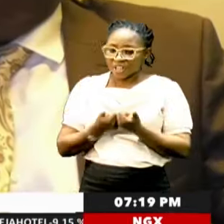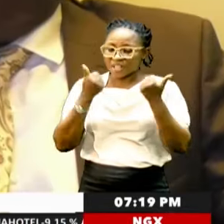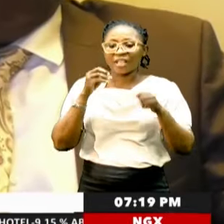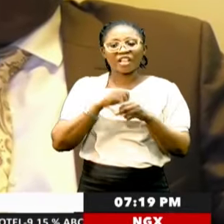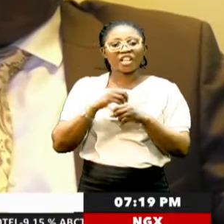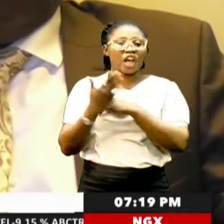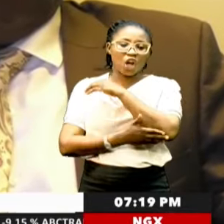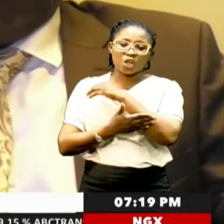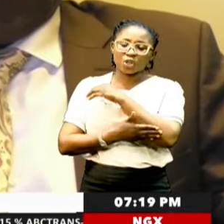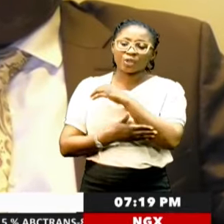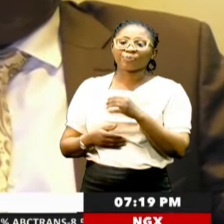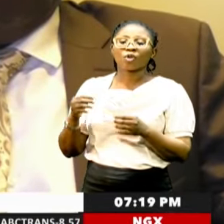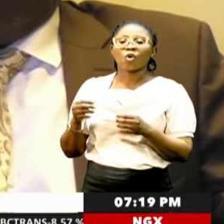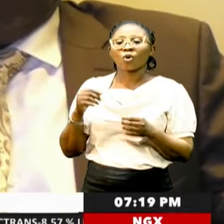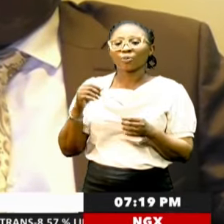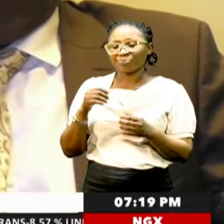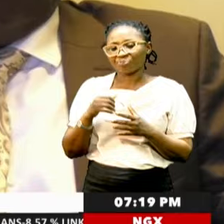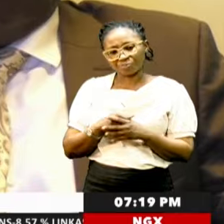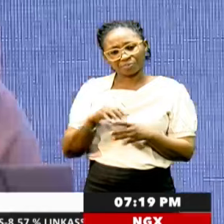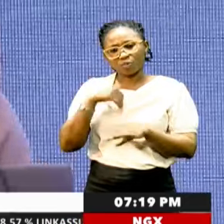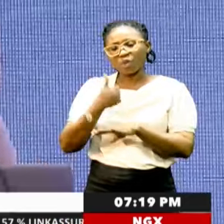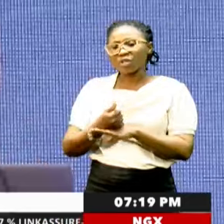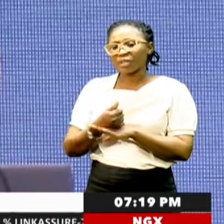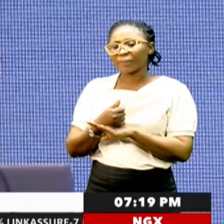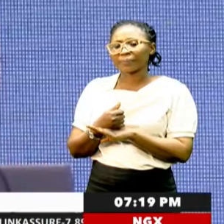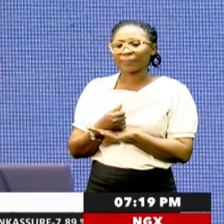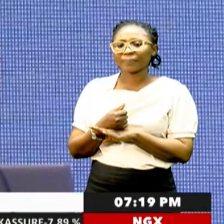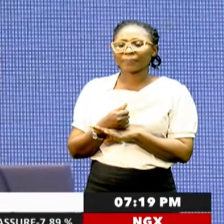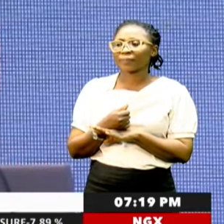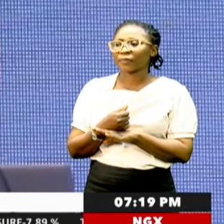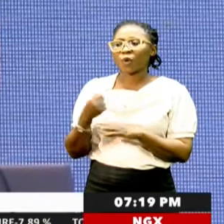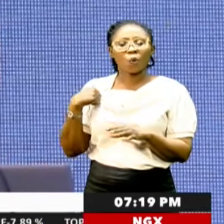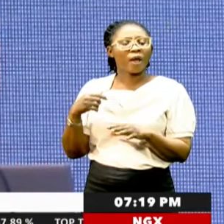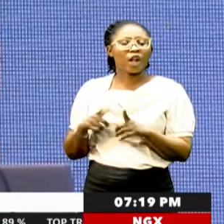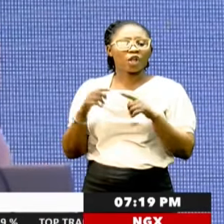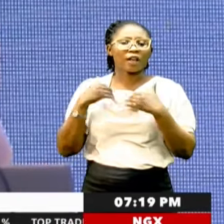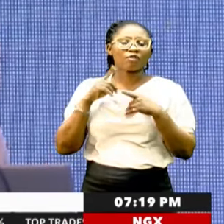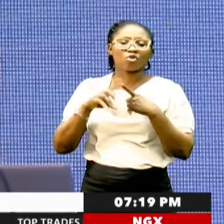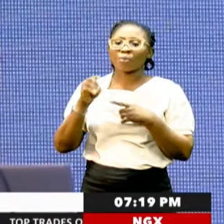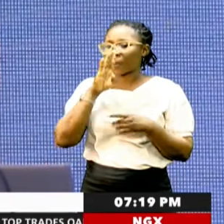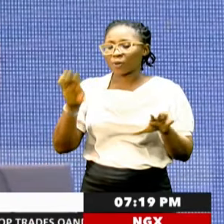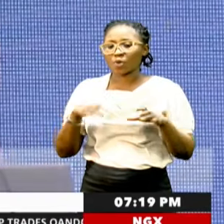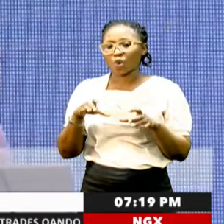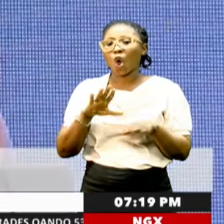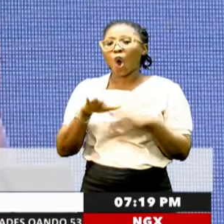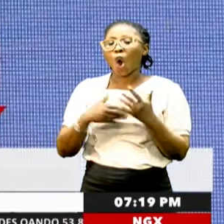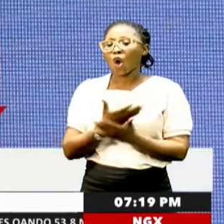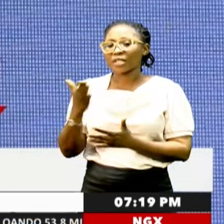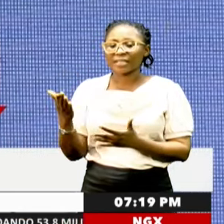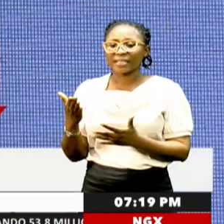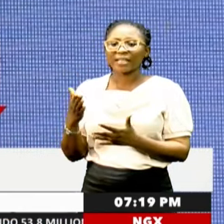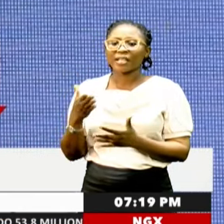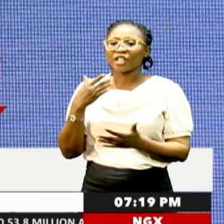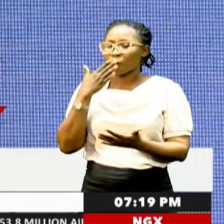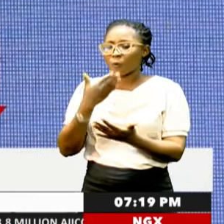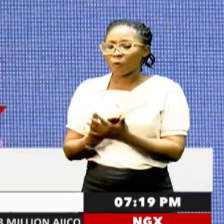in the country while proffering alternatives. There are a lot of things that have to be done. All of this will require courage. The good news,